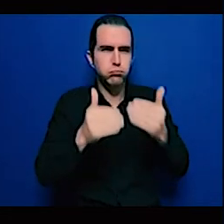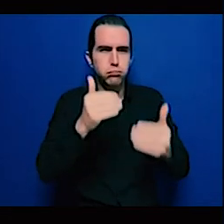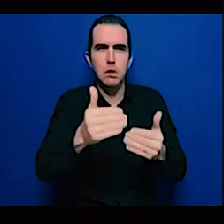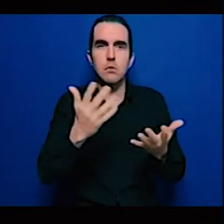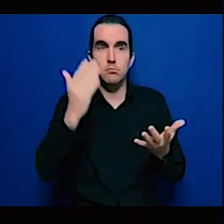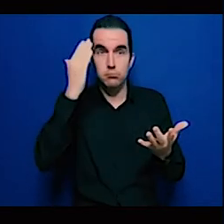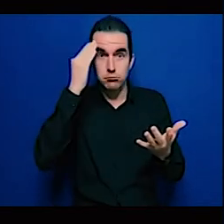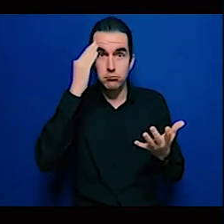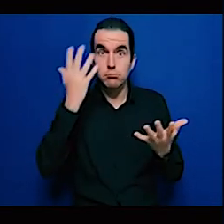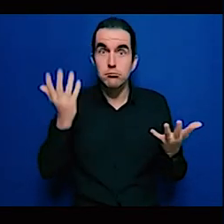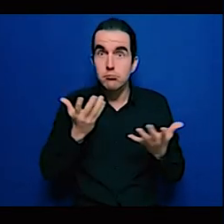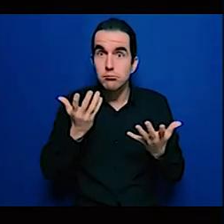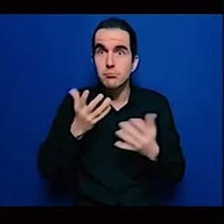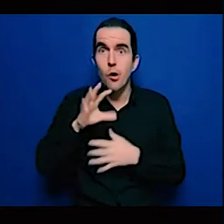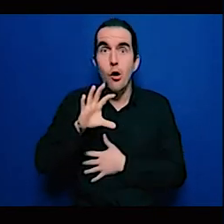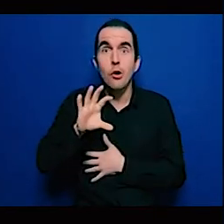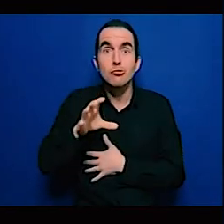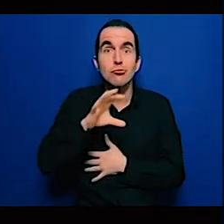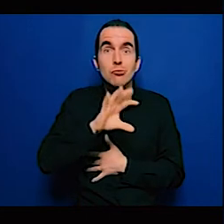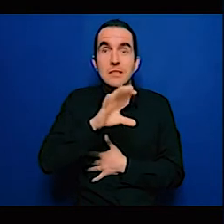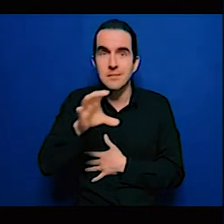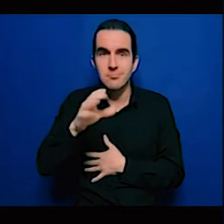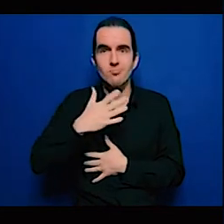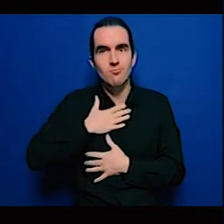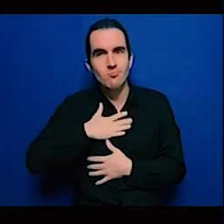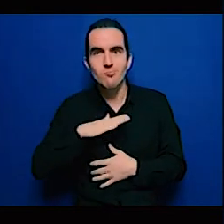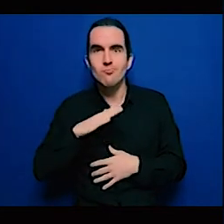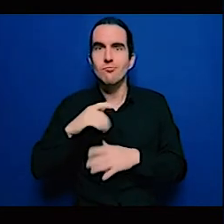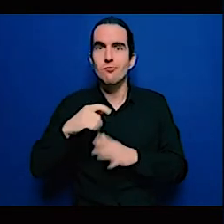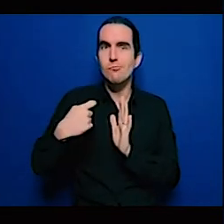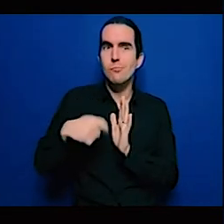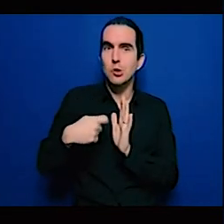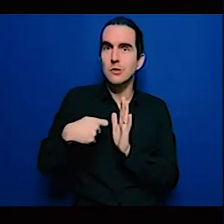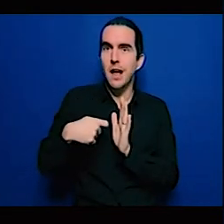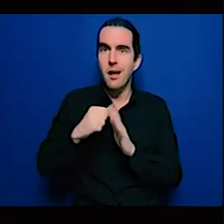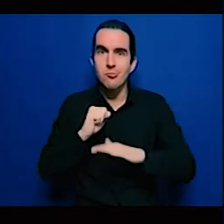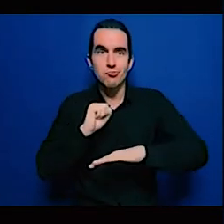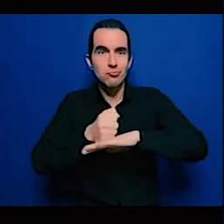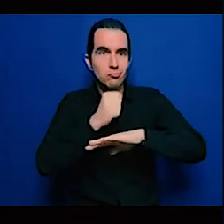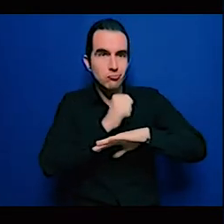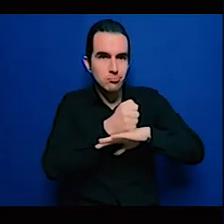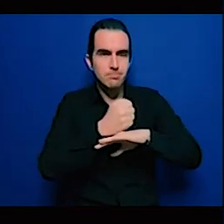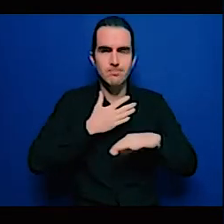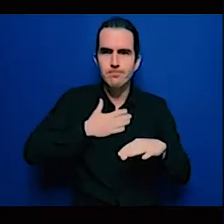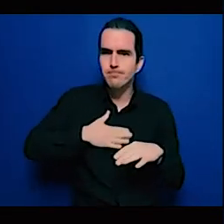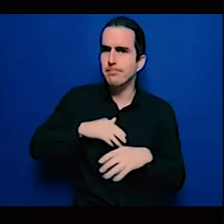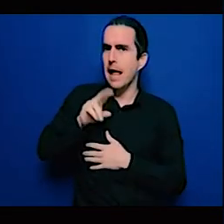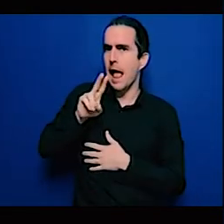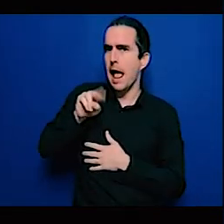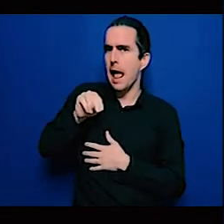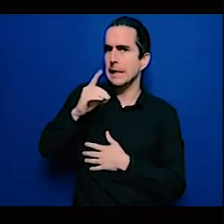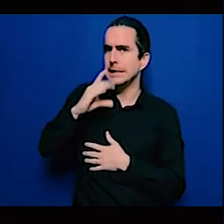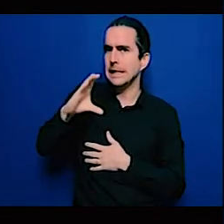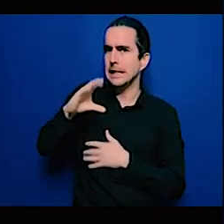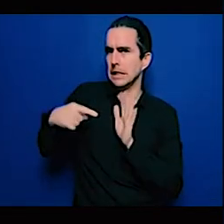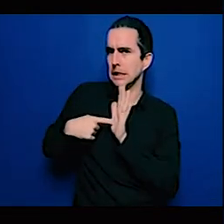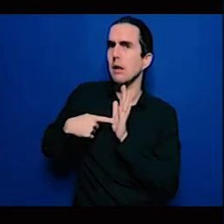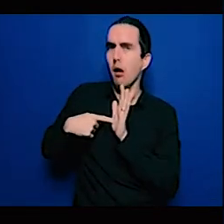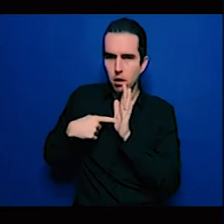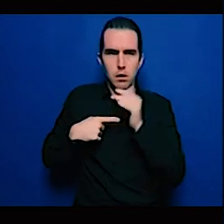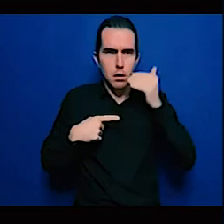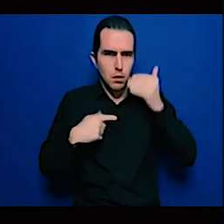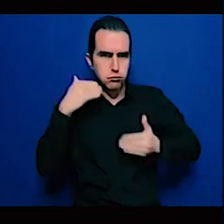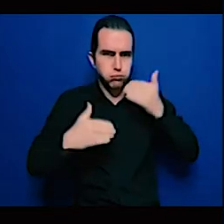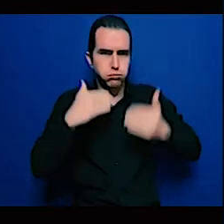for instance, the Green Climate Fund money, this country has to set up an accredited entities. And